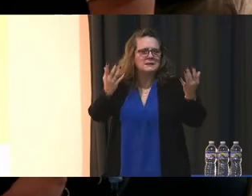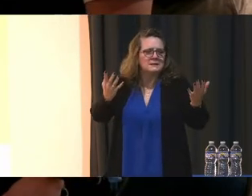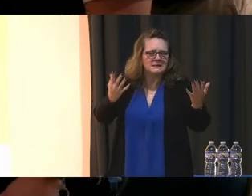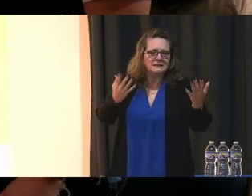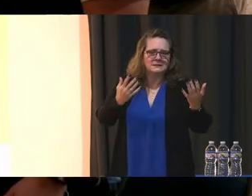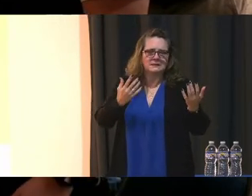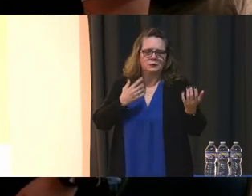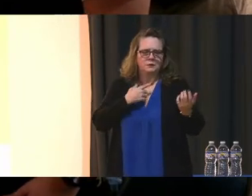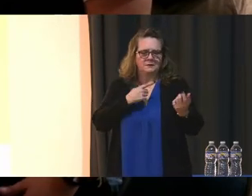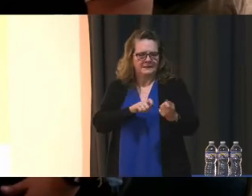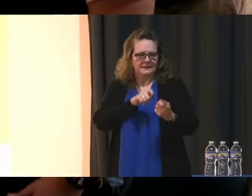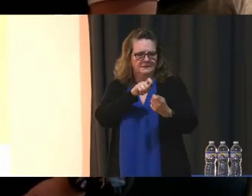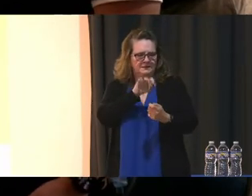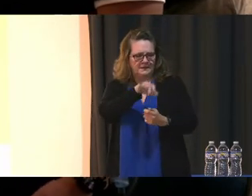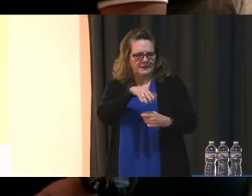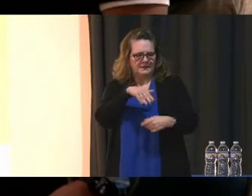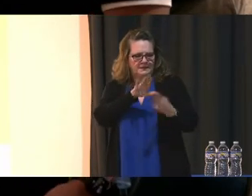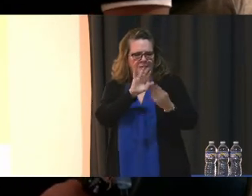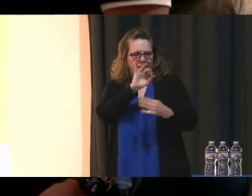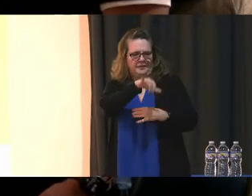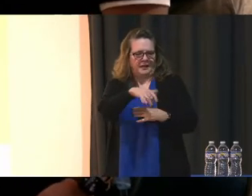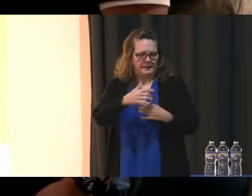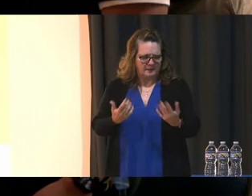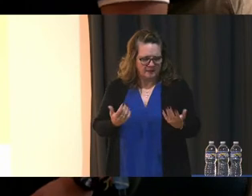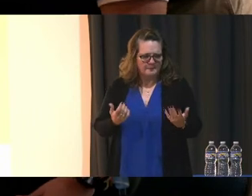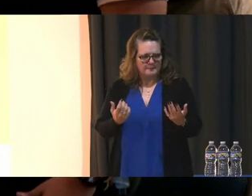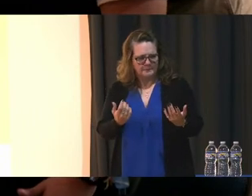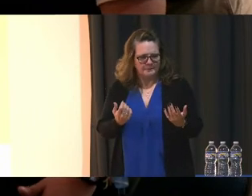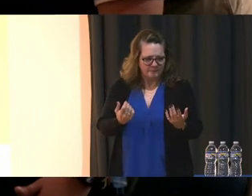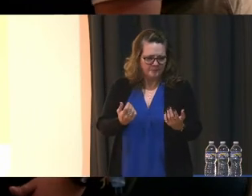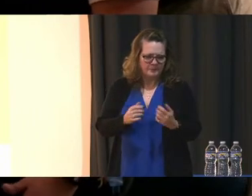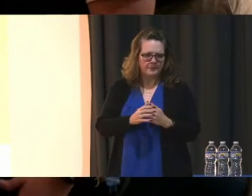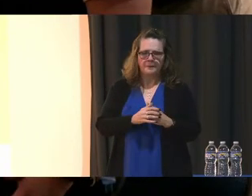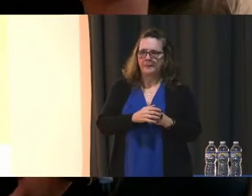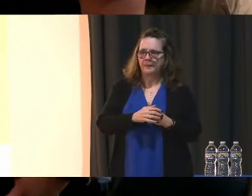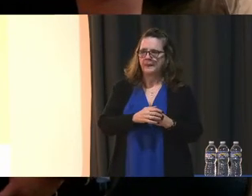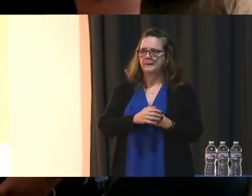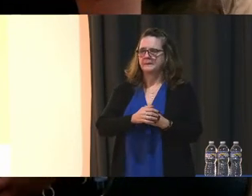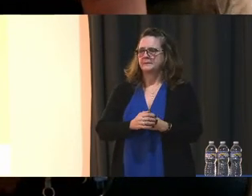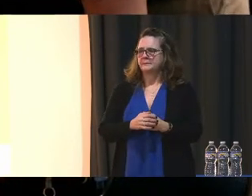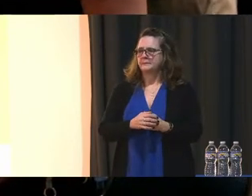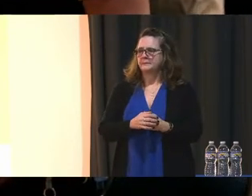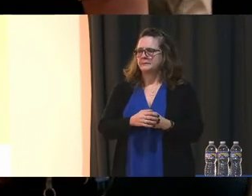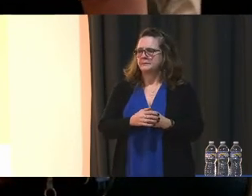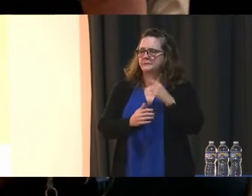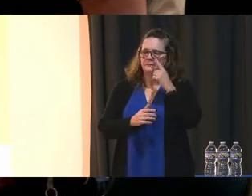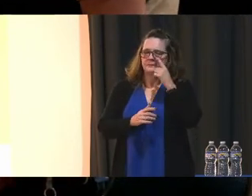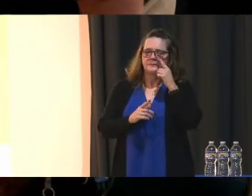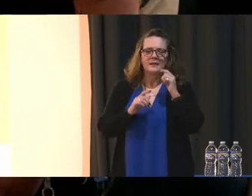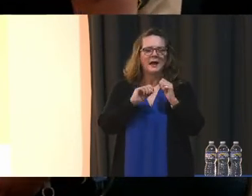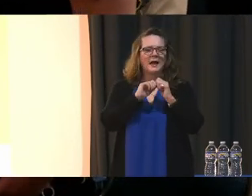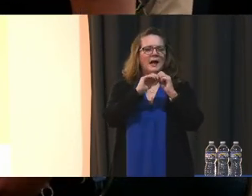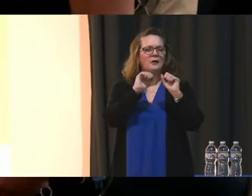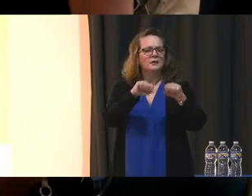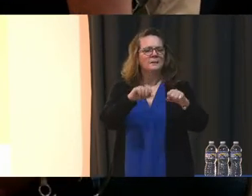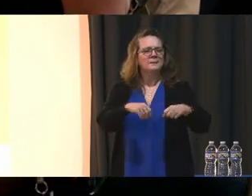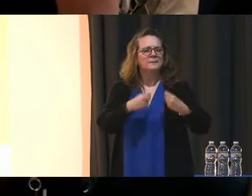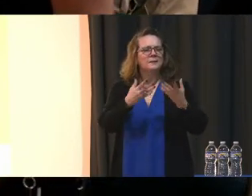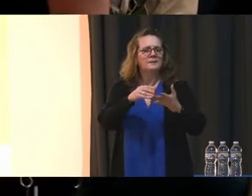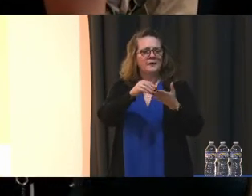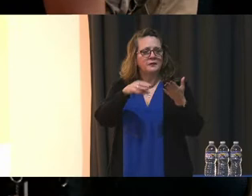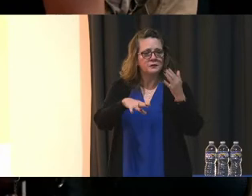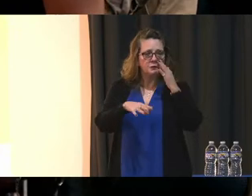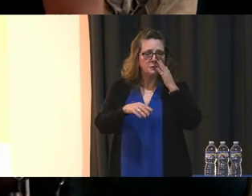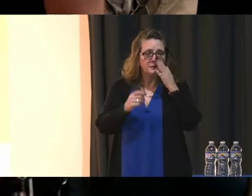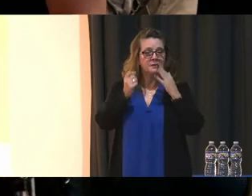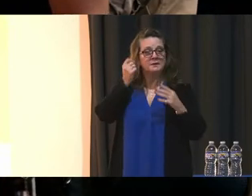bathroom specifically for students who don't do drugs Or like a way to like divide the students Because you know that not all the